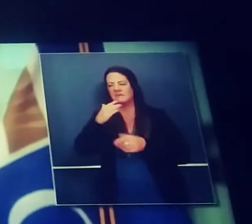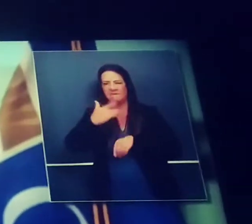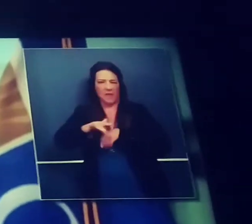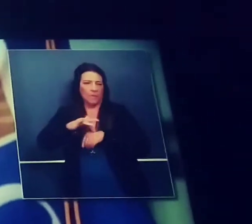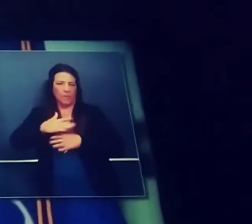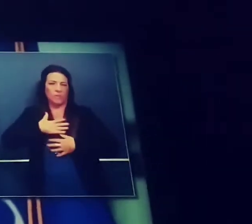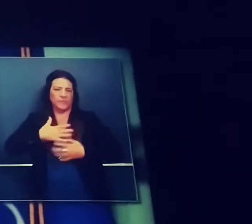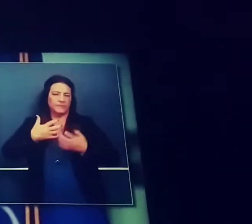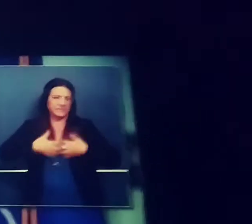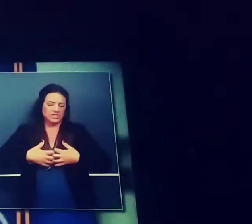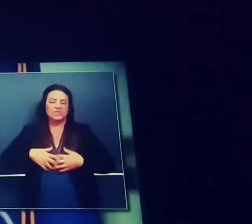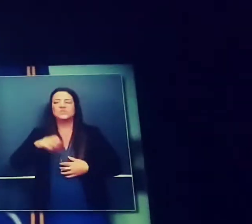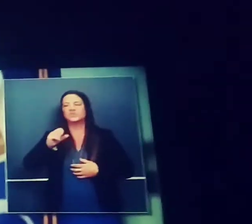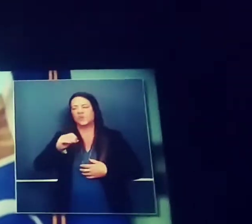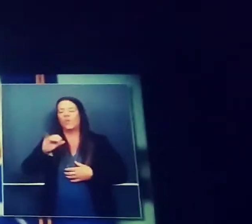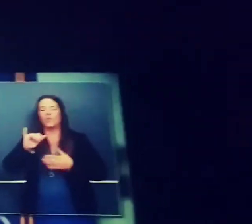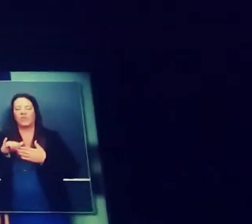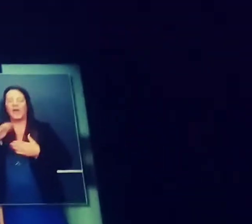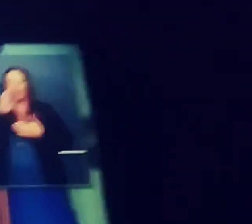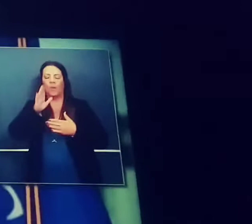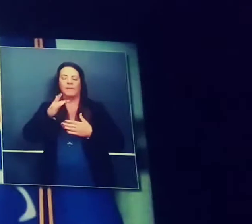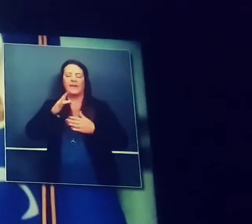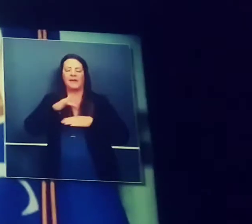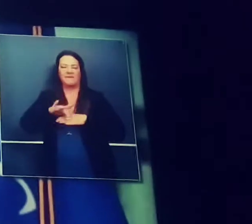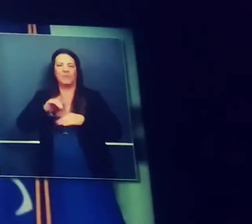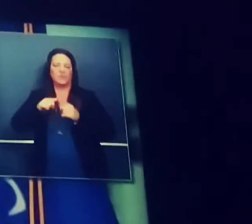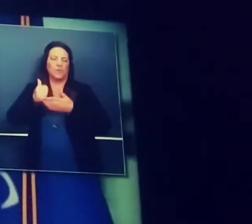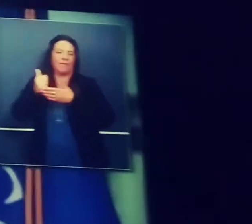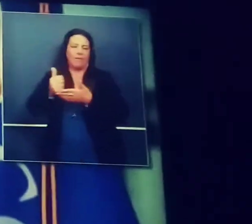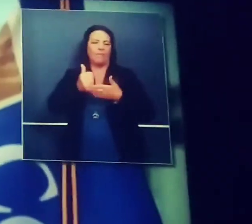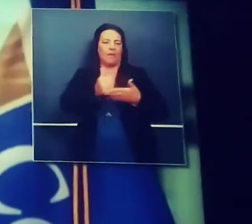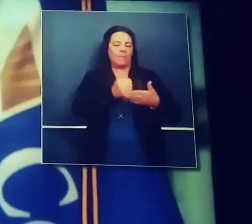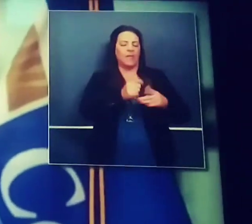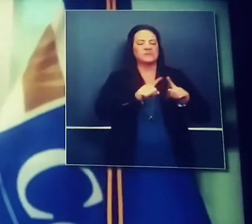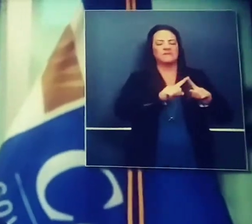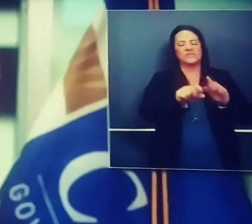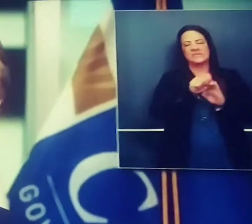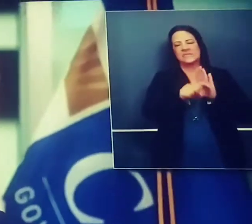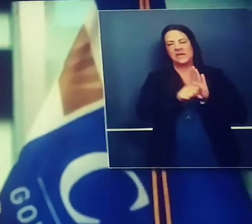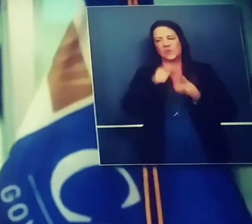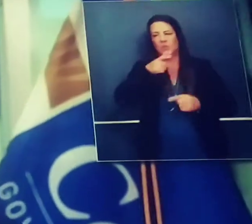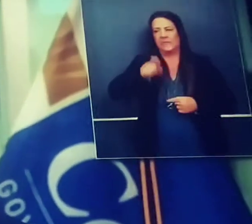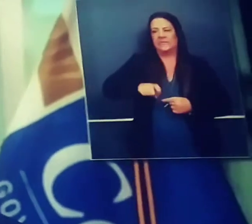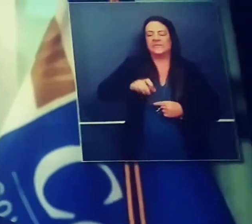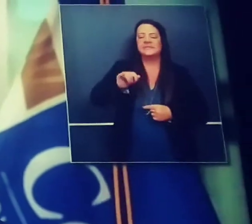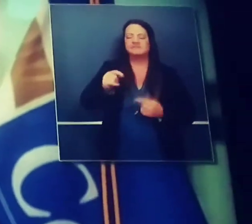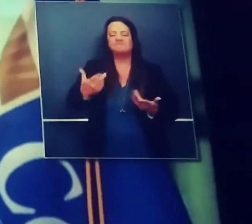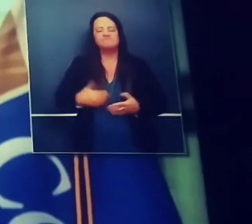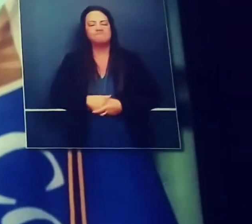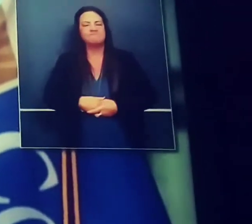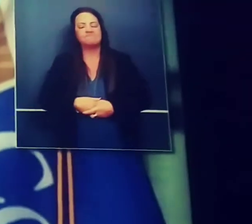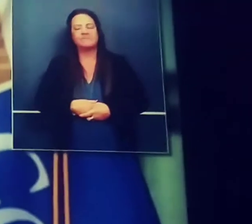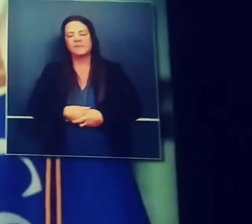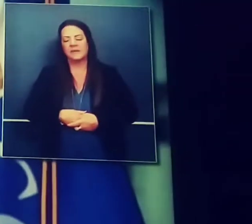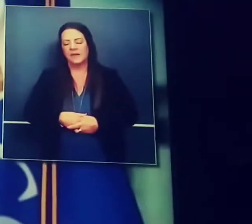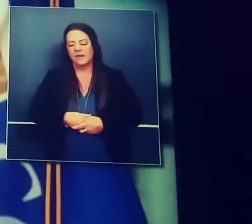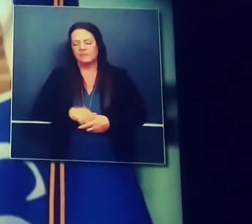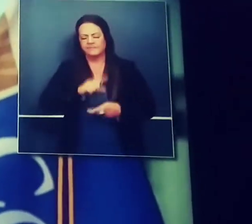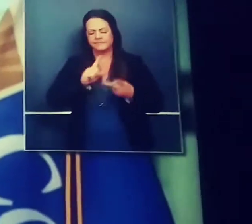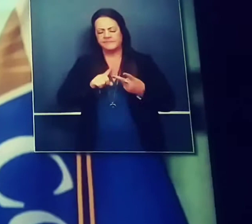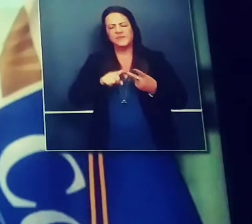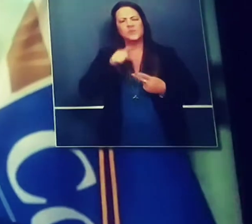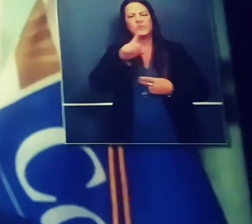most cases... ...implications as of today. ...in terms of their availability. As it relates to